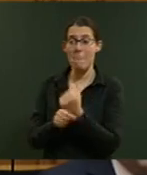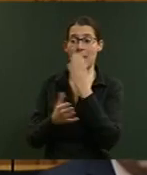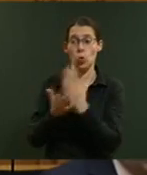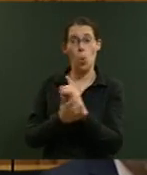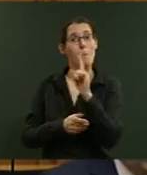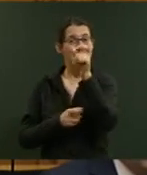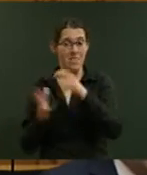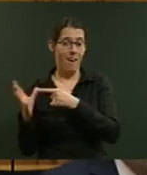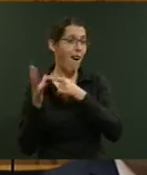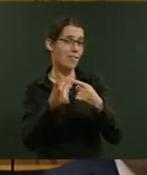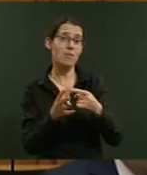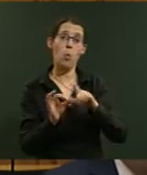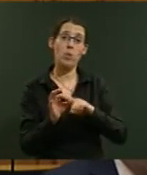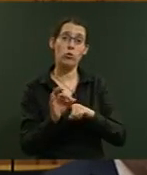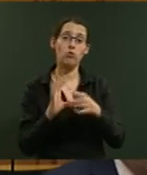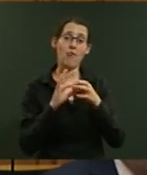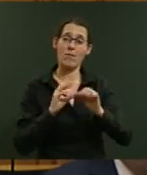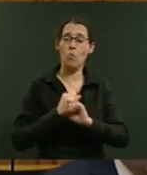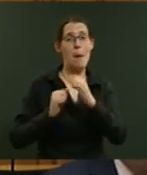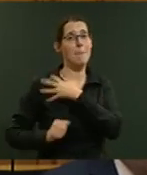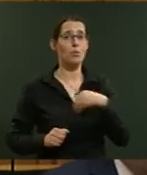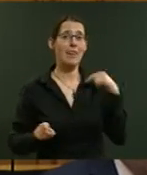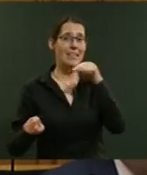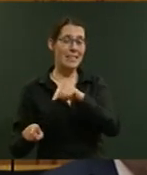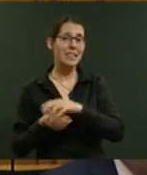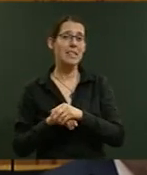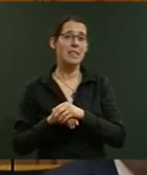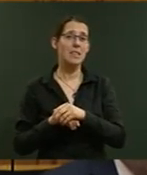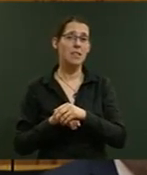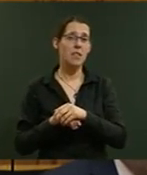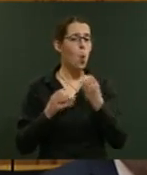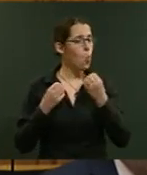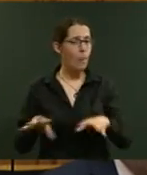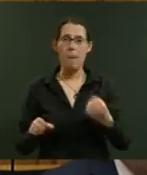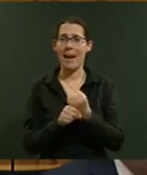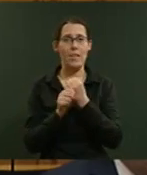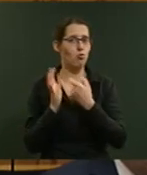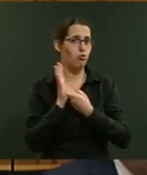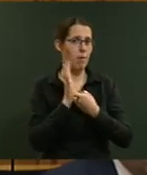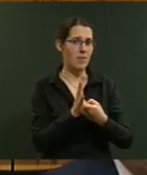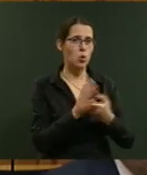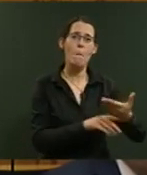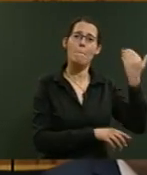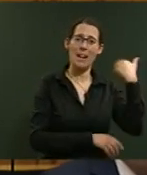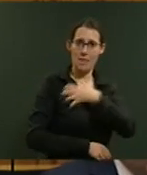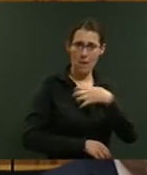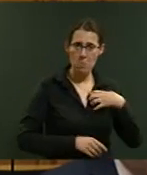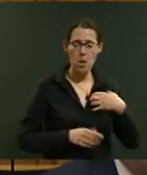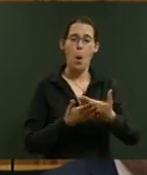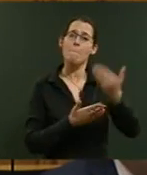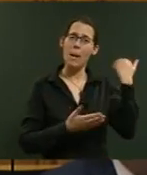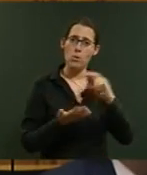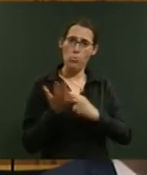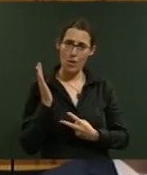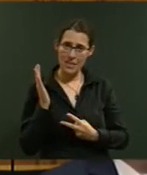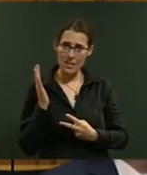questions that related to their ministries without making reference to the past government or past policies or